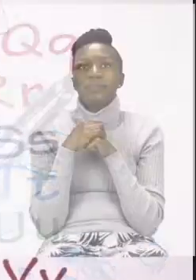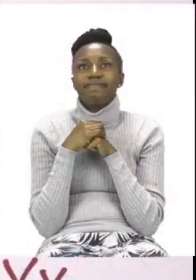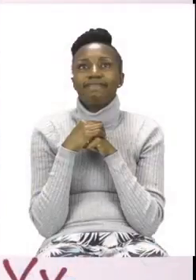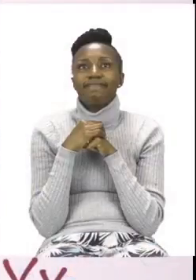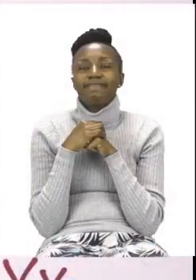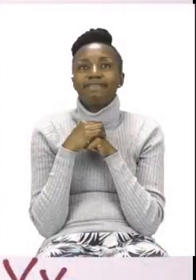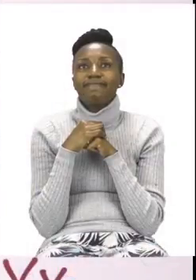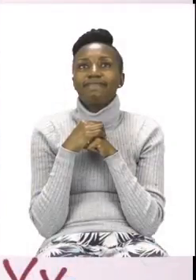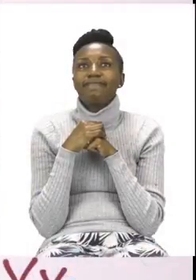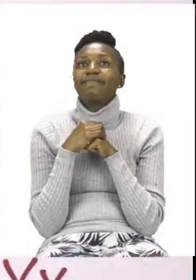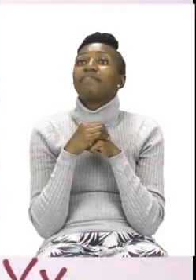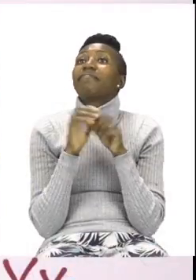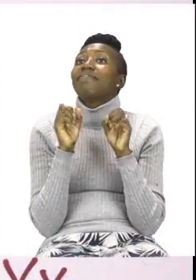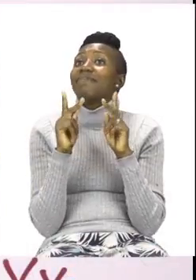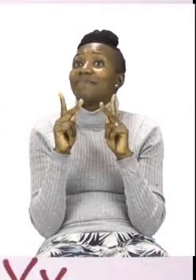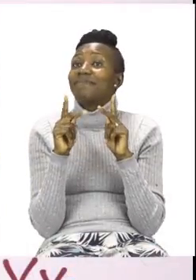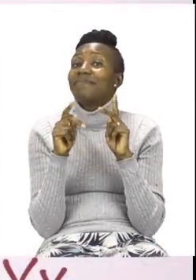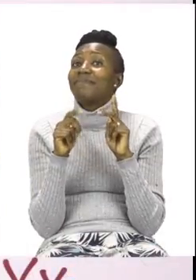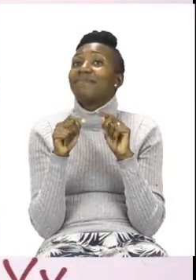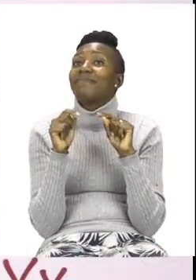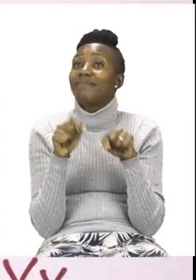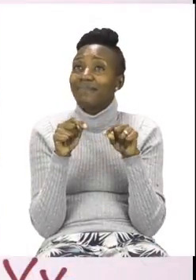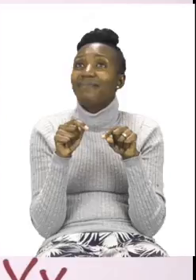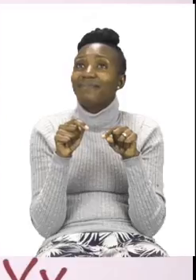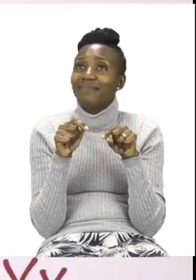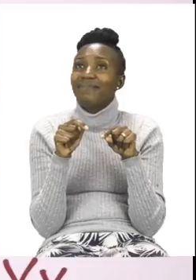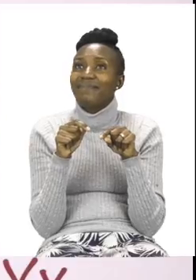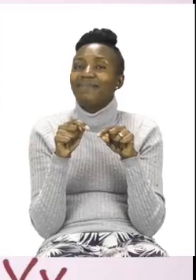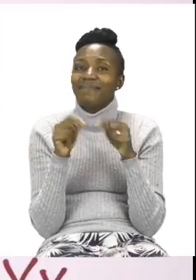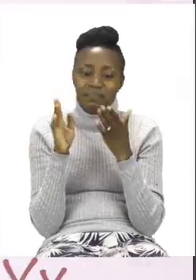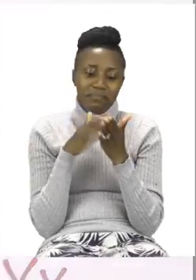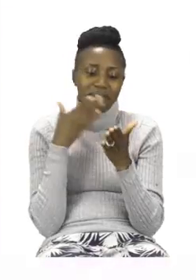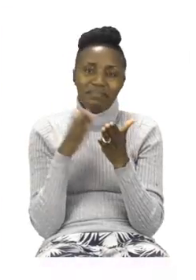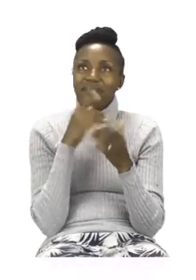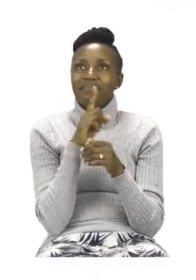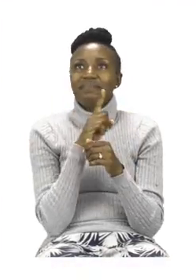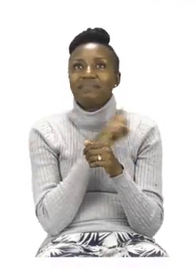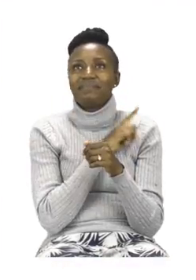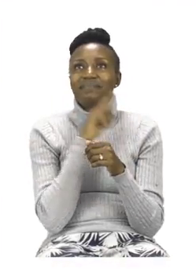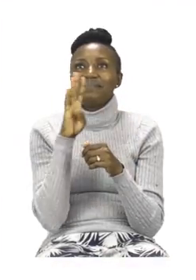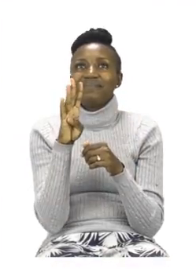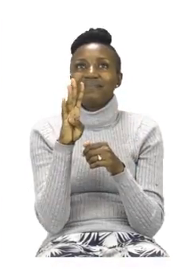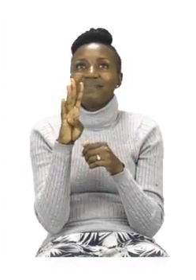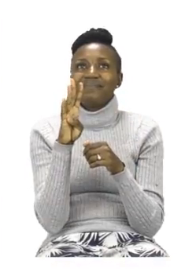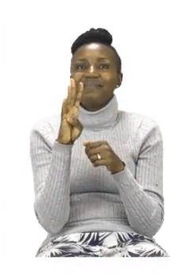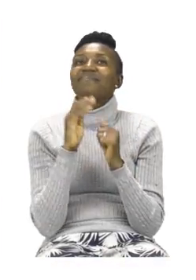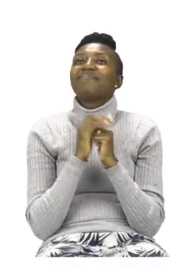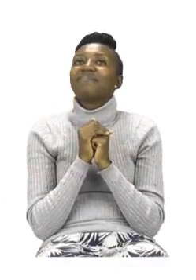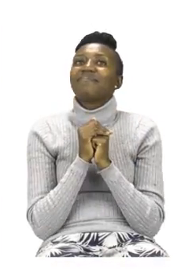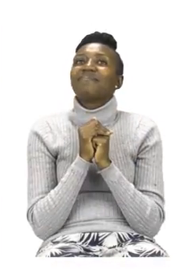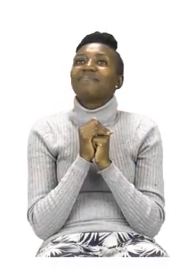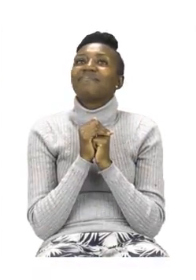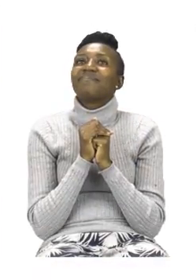Now boys and girls we are going to start our lesson by going to page 14. On